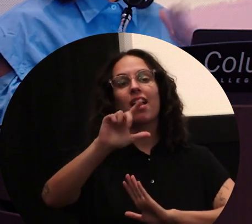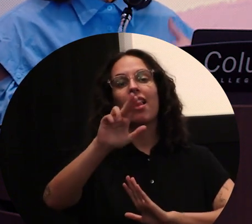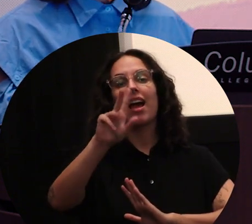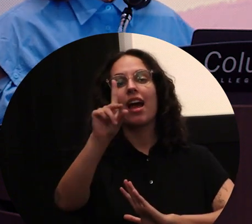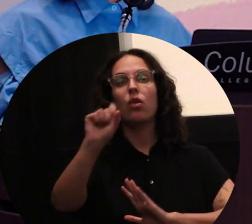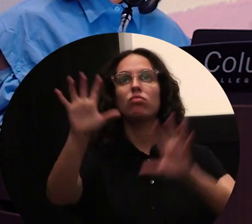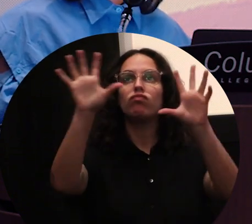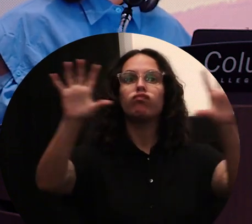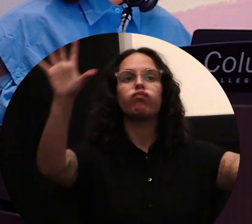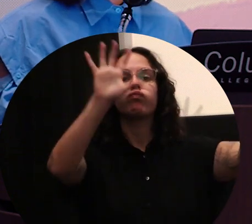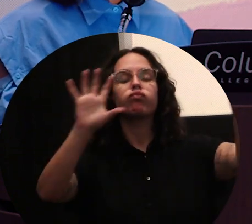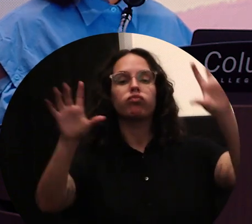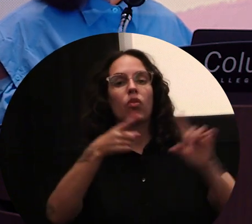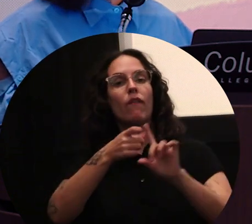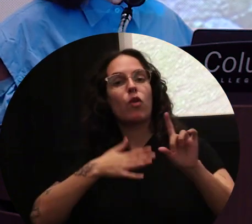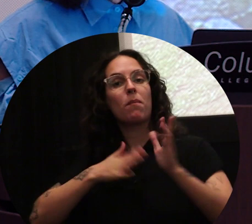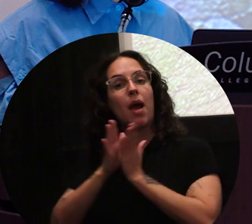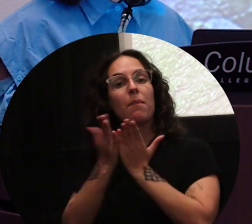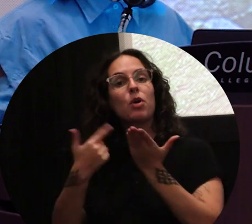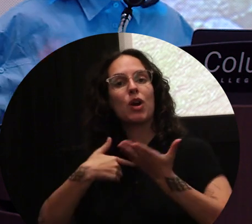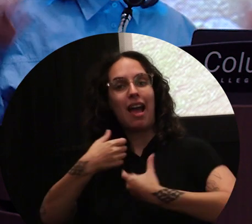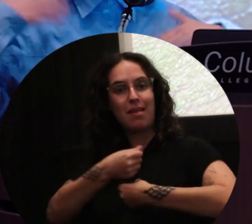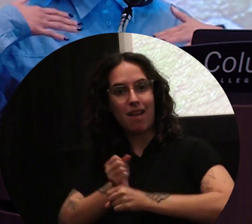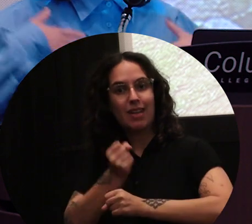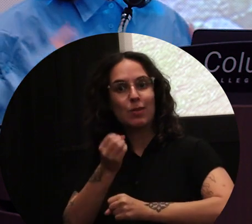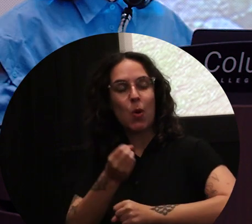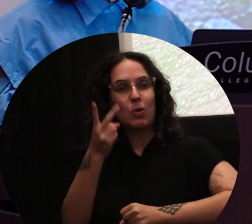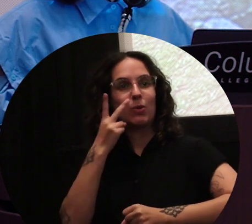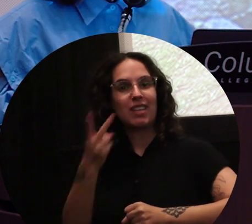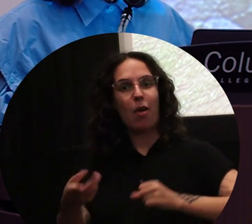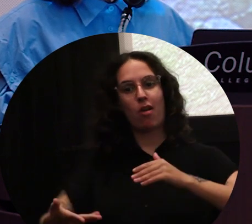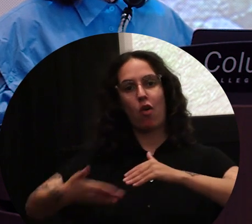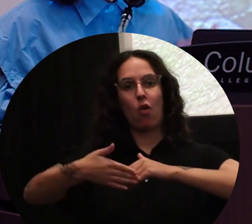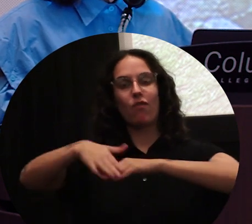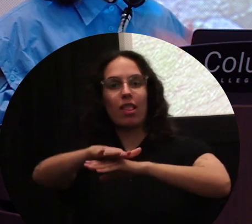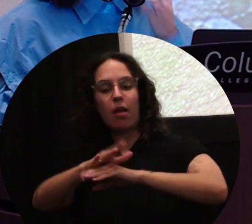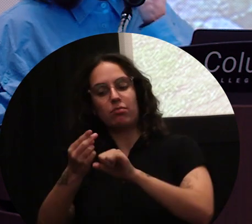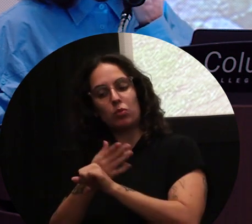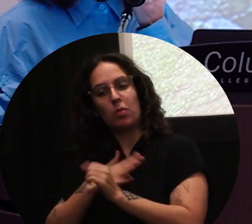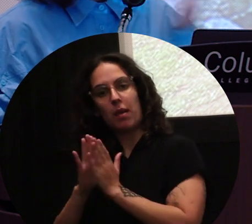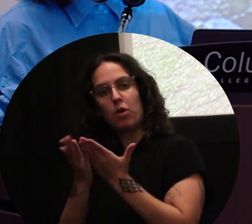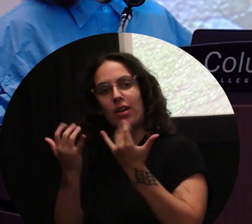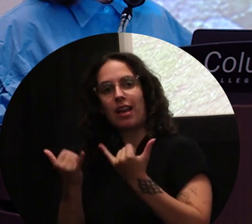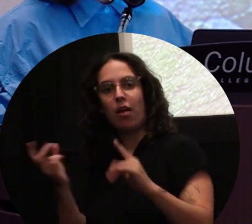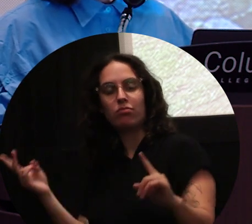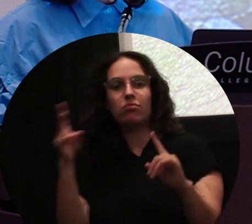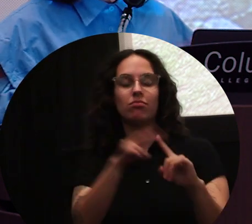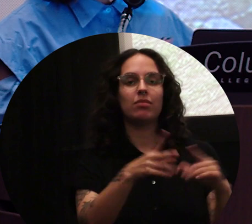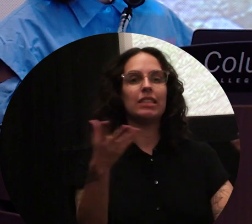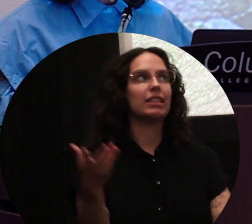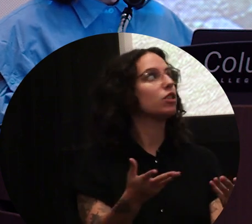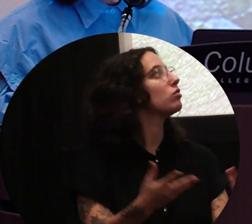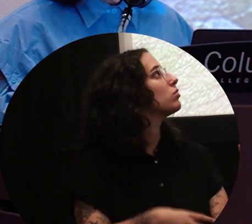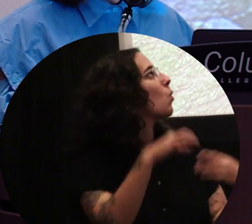things are kind of like folding into each other, which is kind of a cool thing to see how like things overlap. So another image of the viewpoint inside